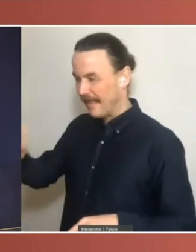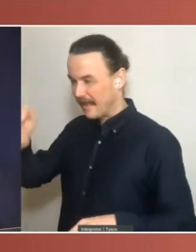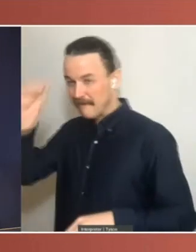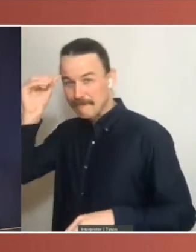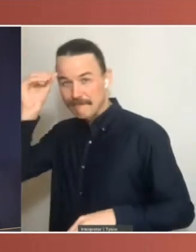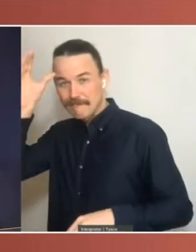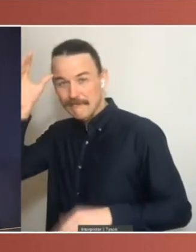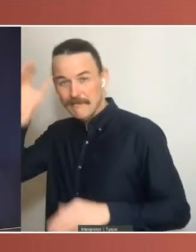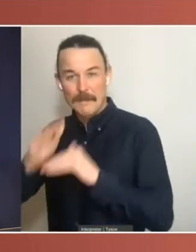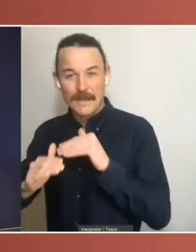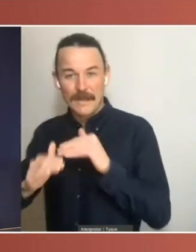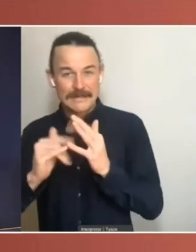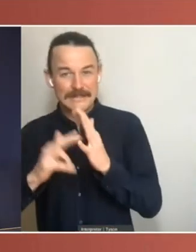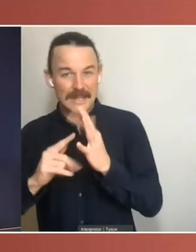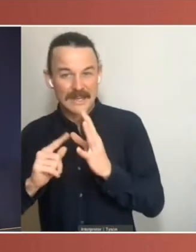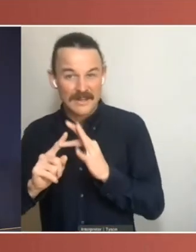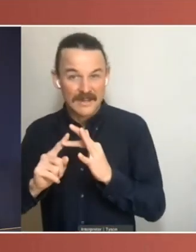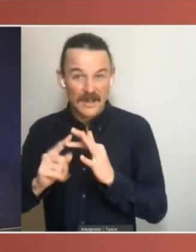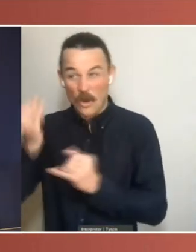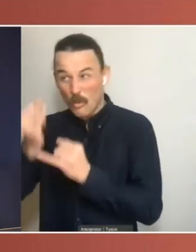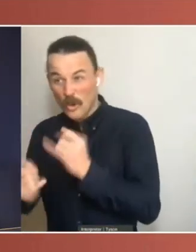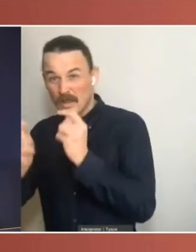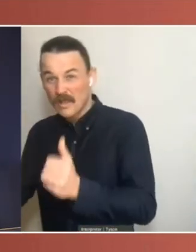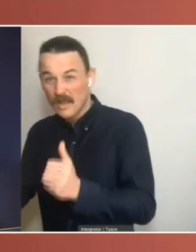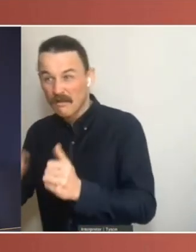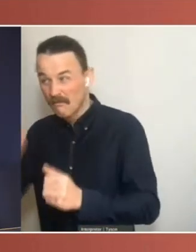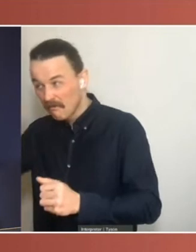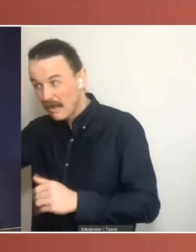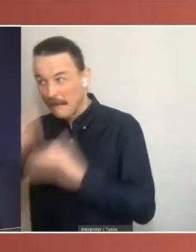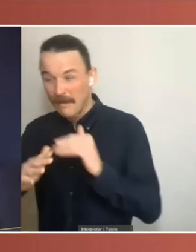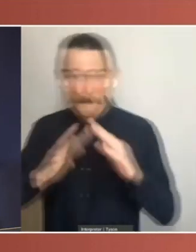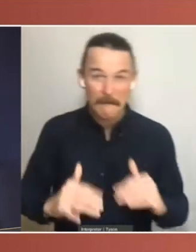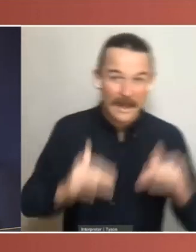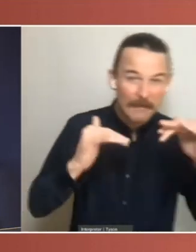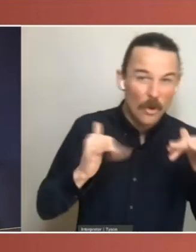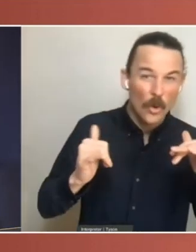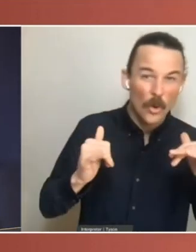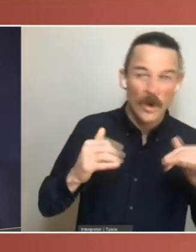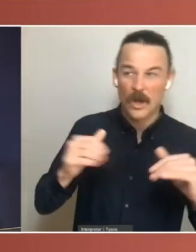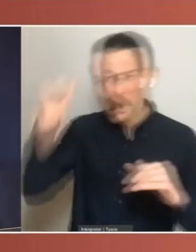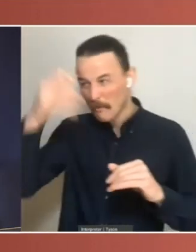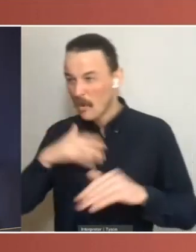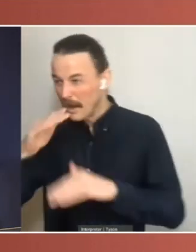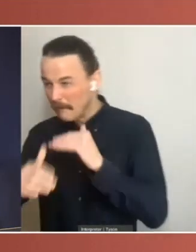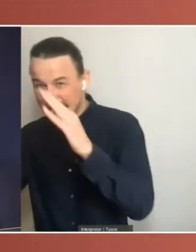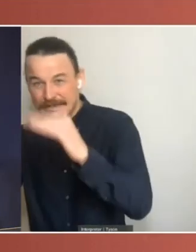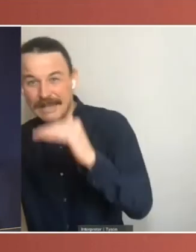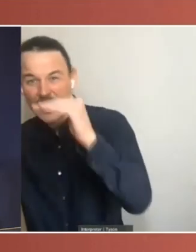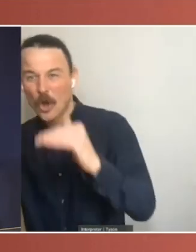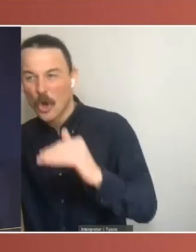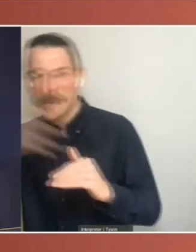and the system of government in Australia? I think as someone who works in the parliamentary environment, I have to make sure I'm careful not to